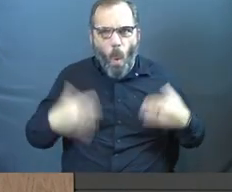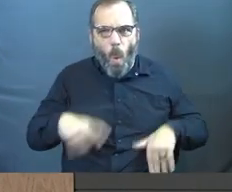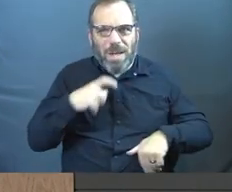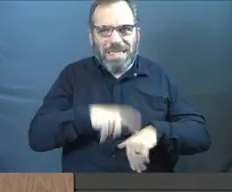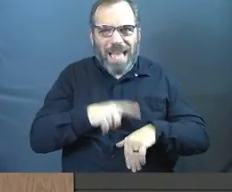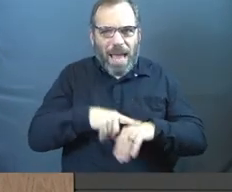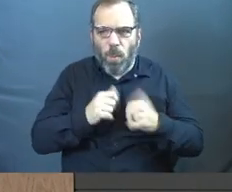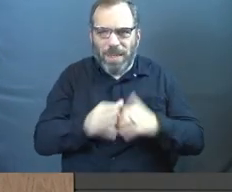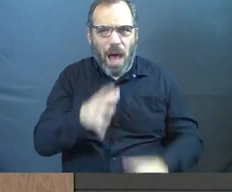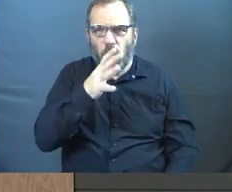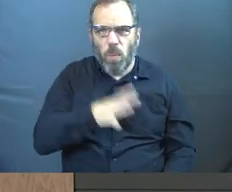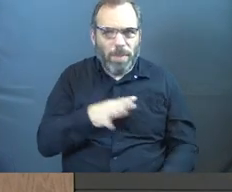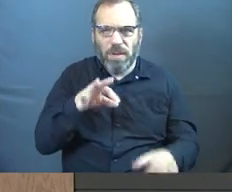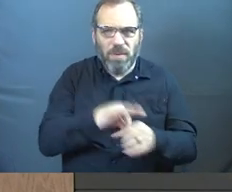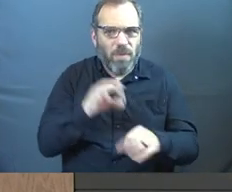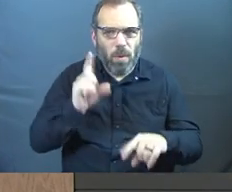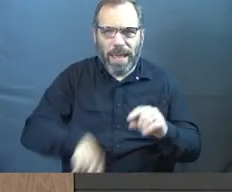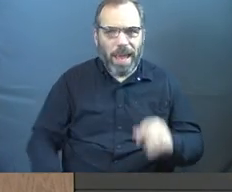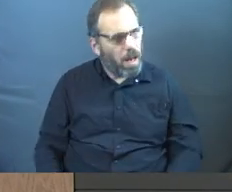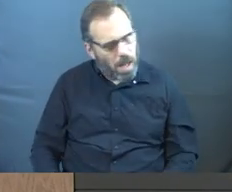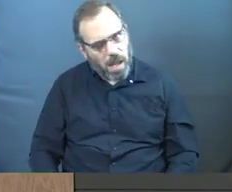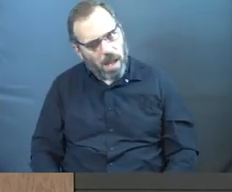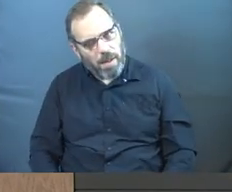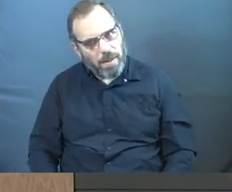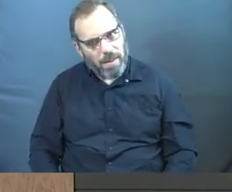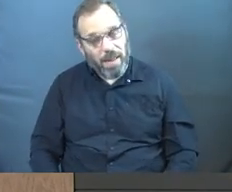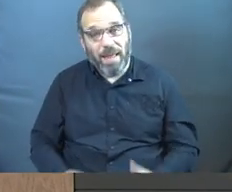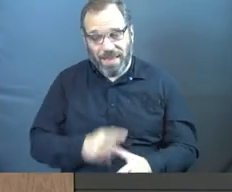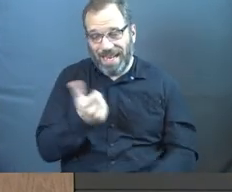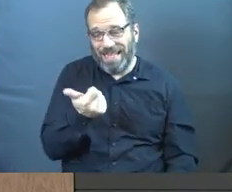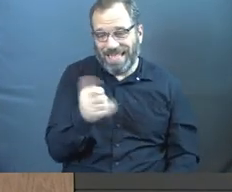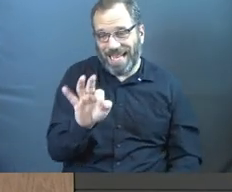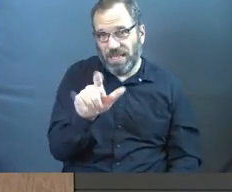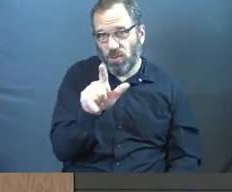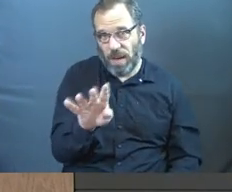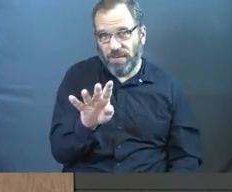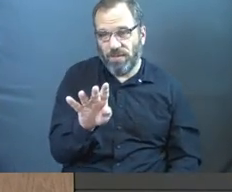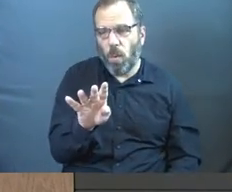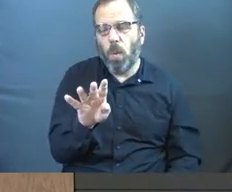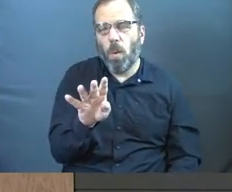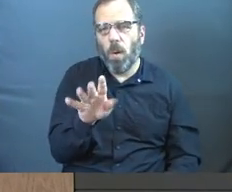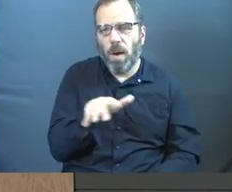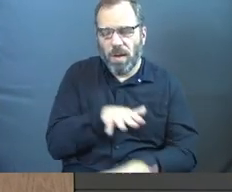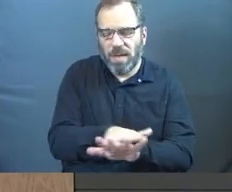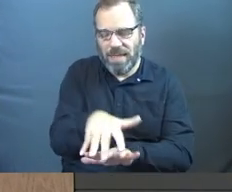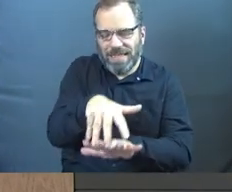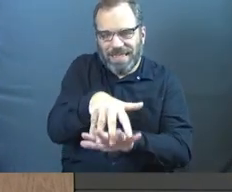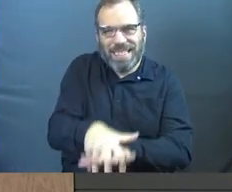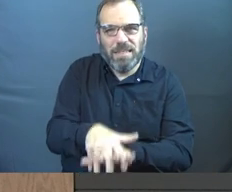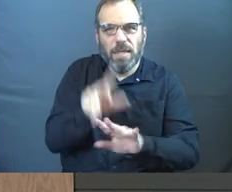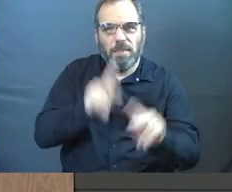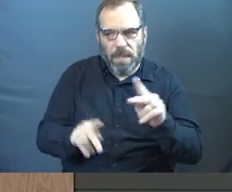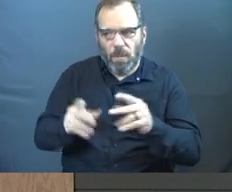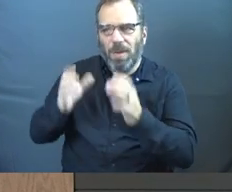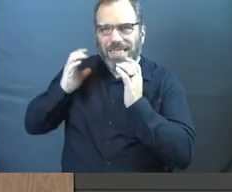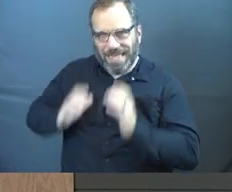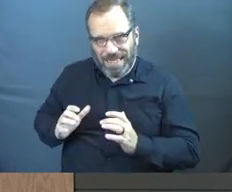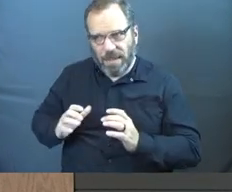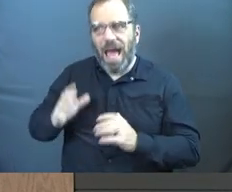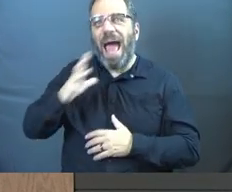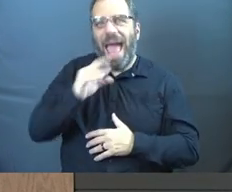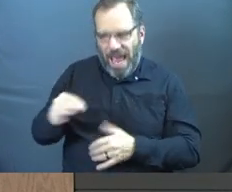without women being able to vote. And then 1924, Native Americans are finally given citizenship